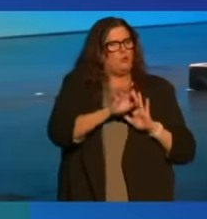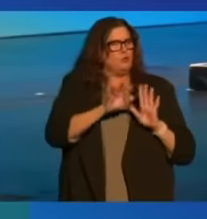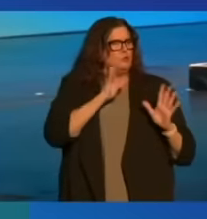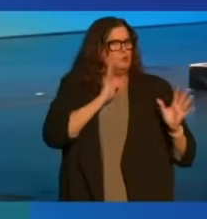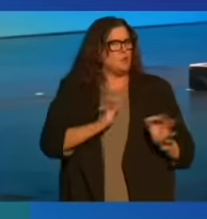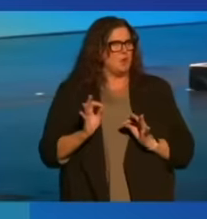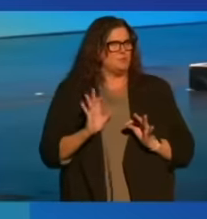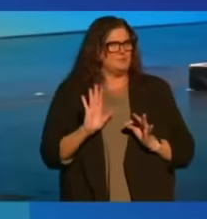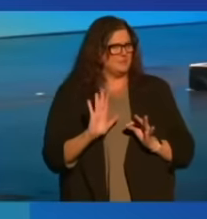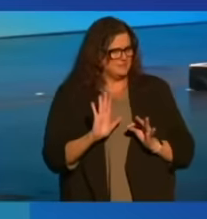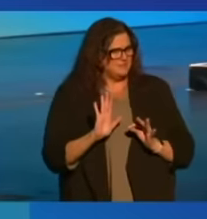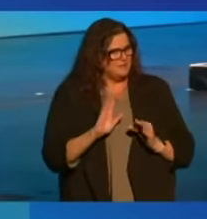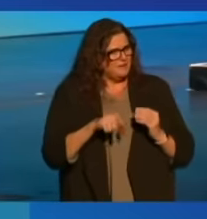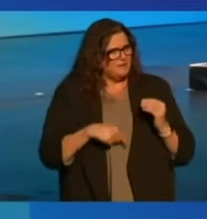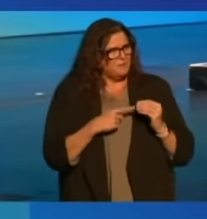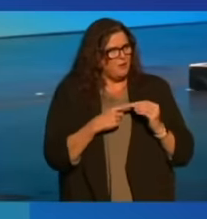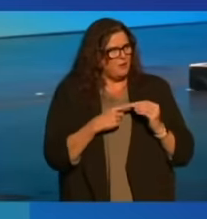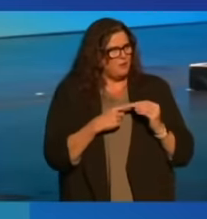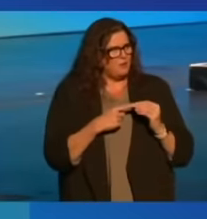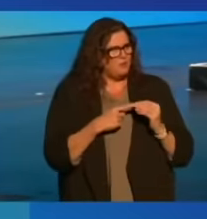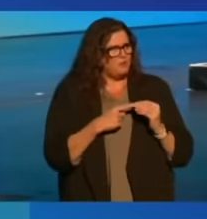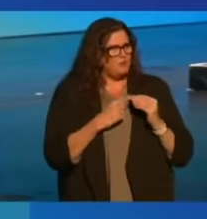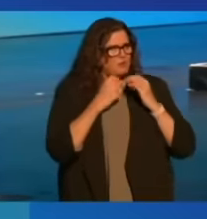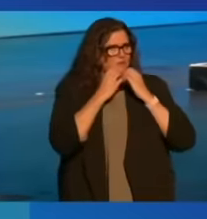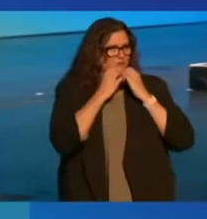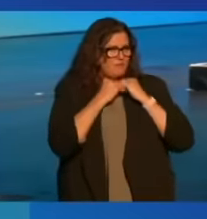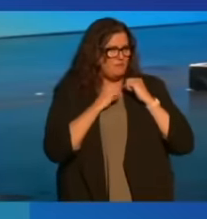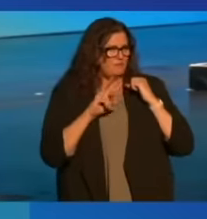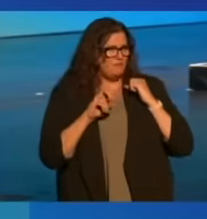about values.